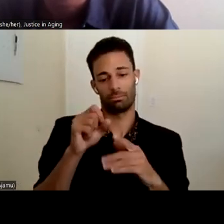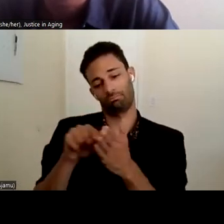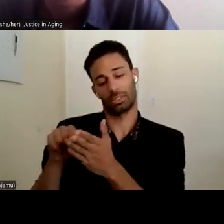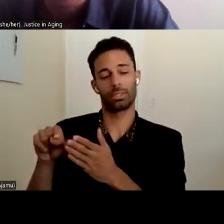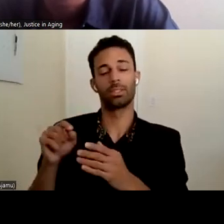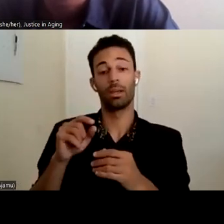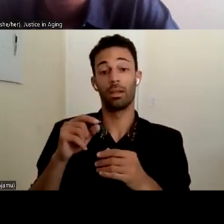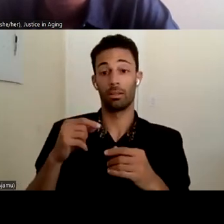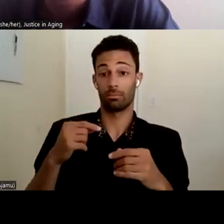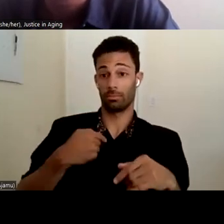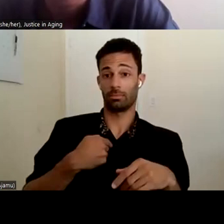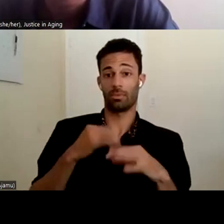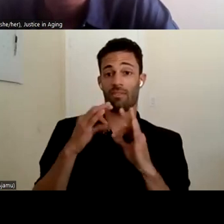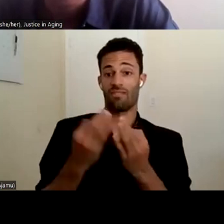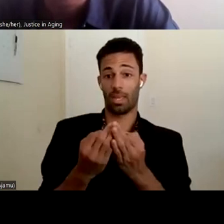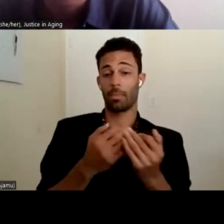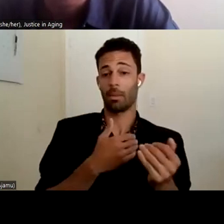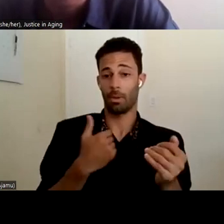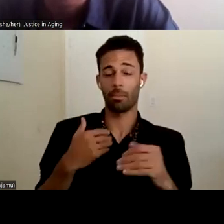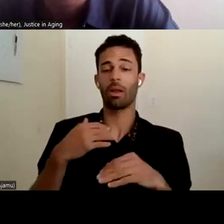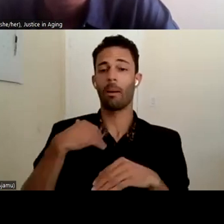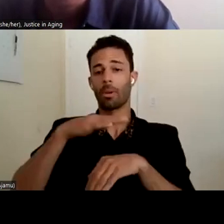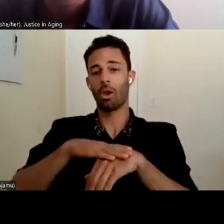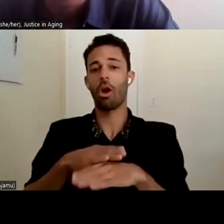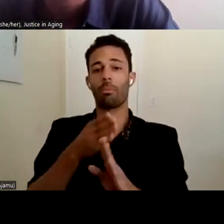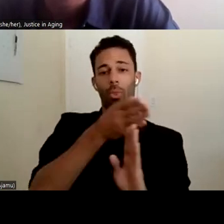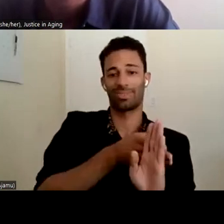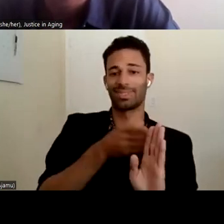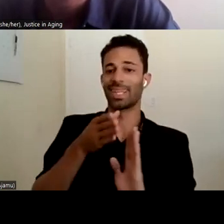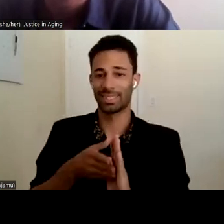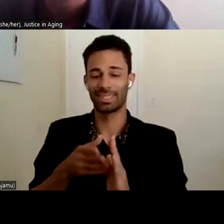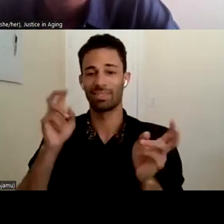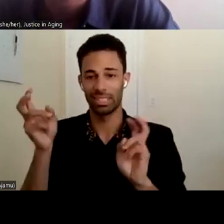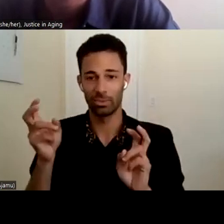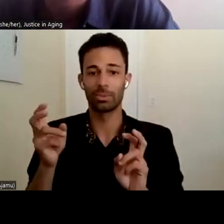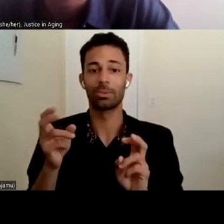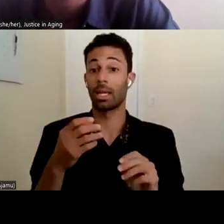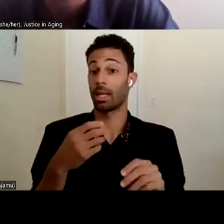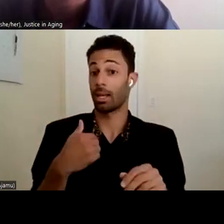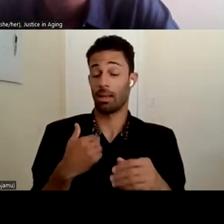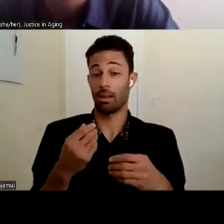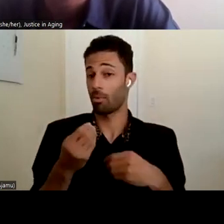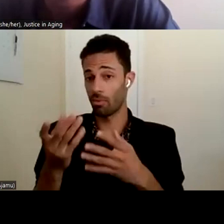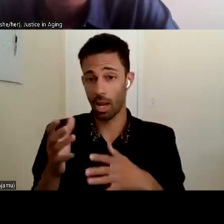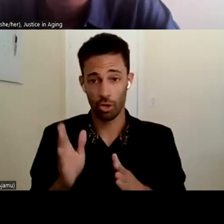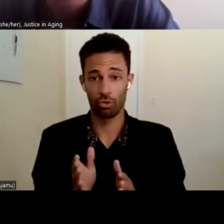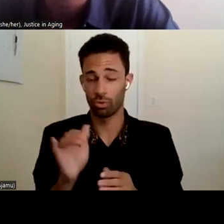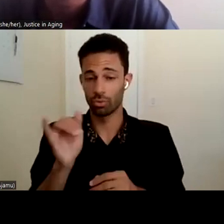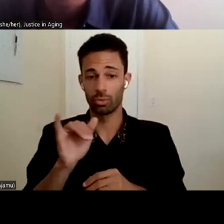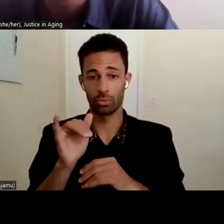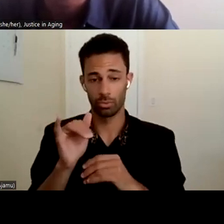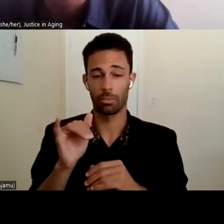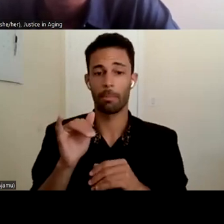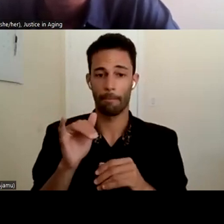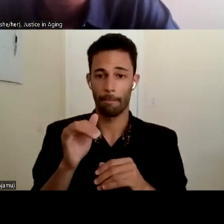member, I've been on both sides of the issue, you know, and also as a provider. So, you know, um, Howard